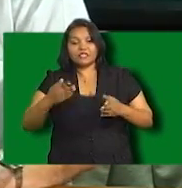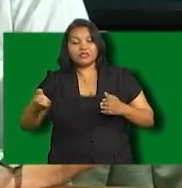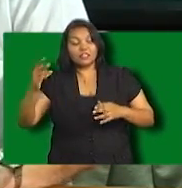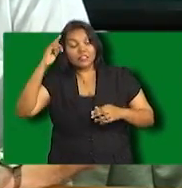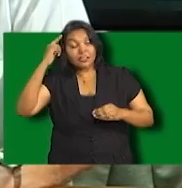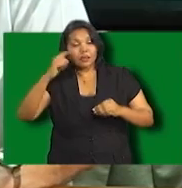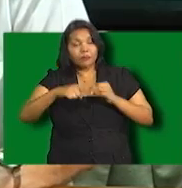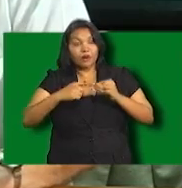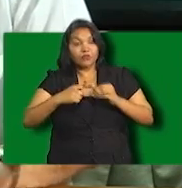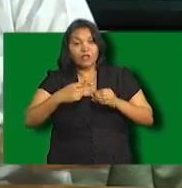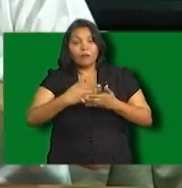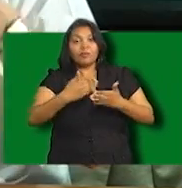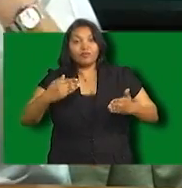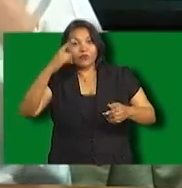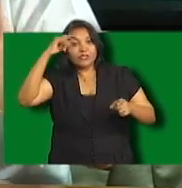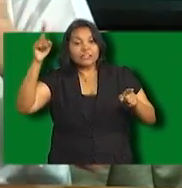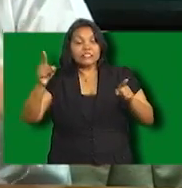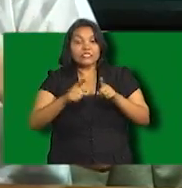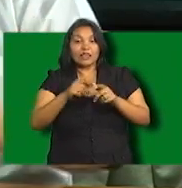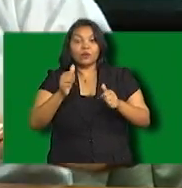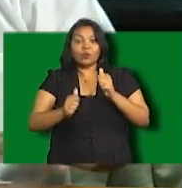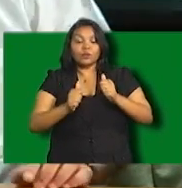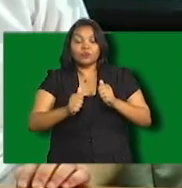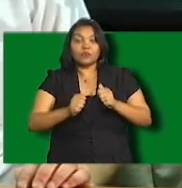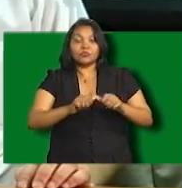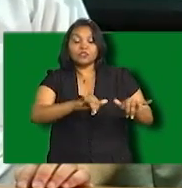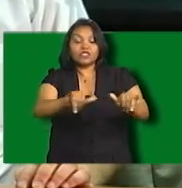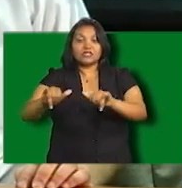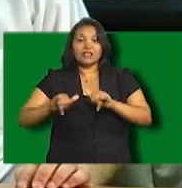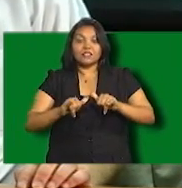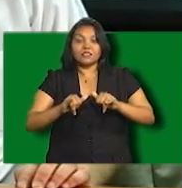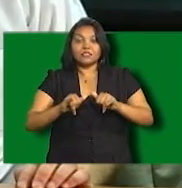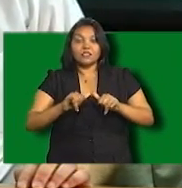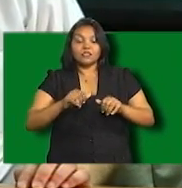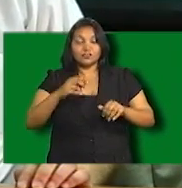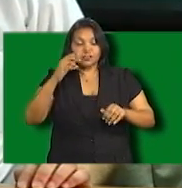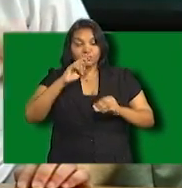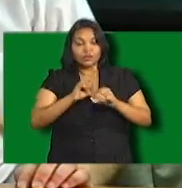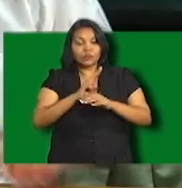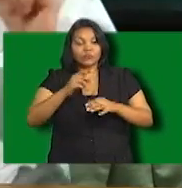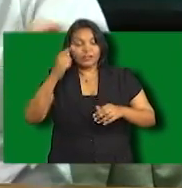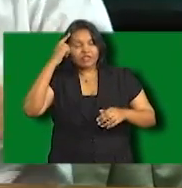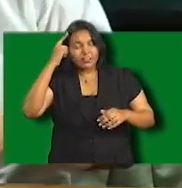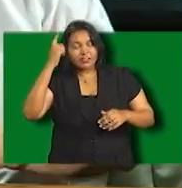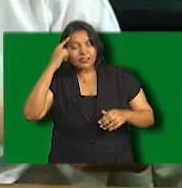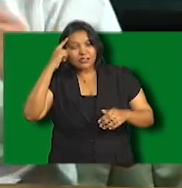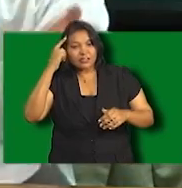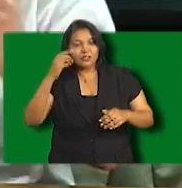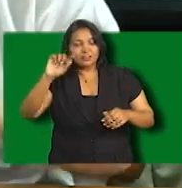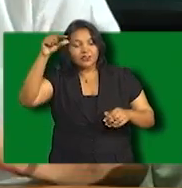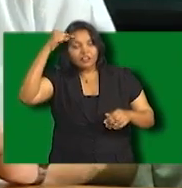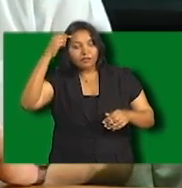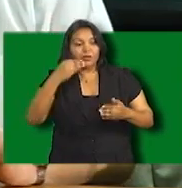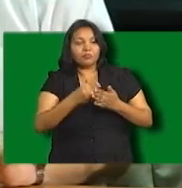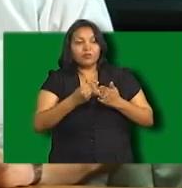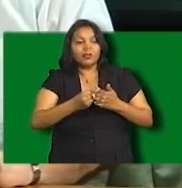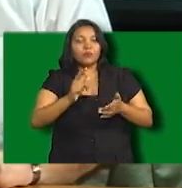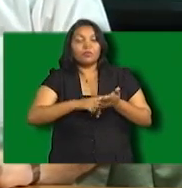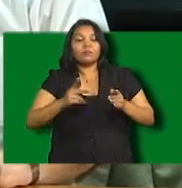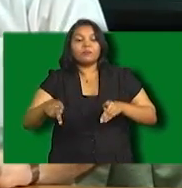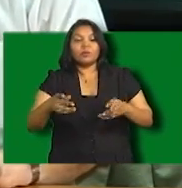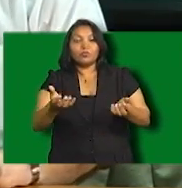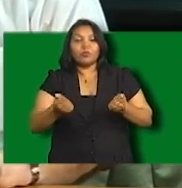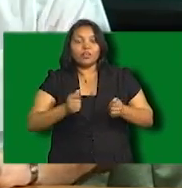not an easy decision at all. And there are all sorts of factors. little three-legged stool burrows round because there's politics, there's money, what can the consumers buy,